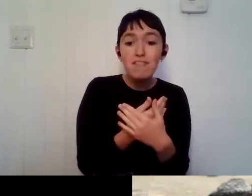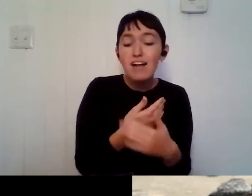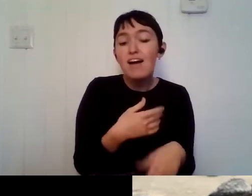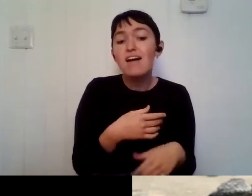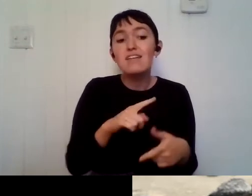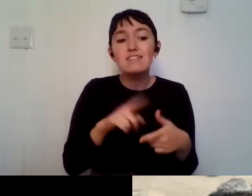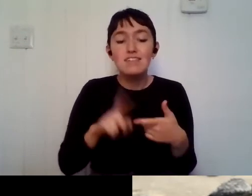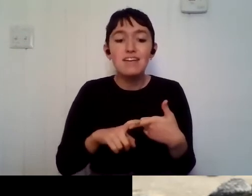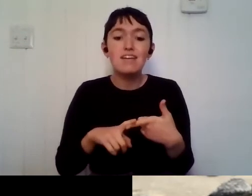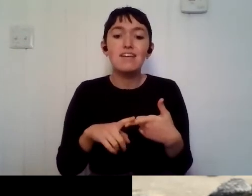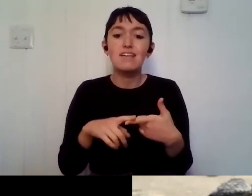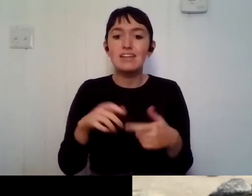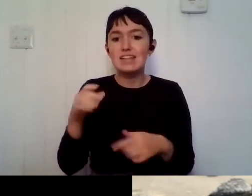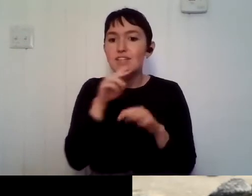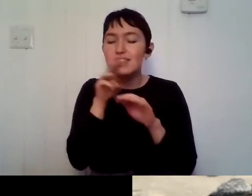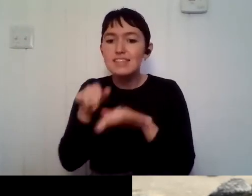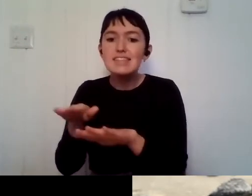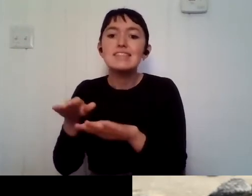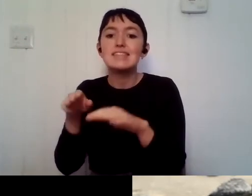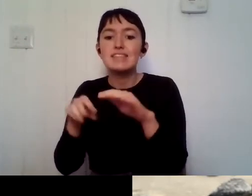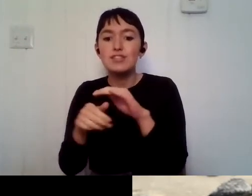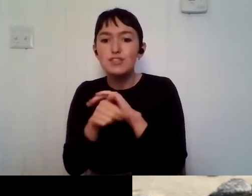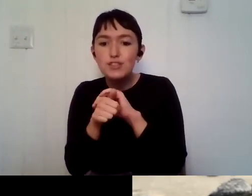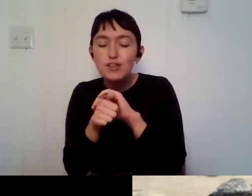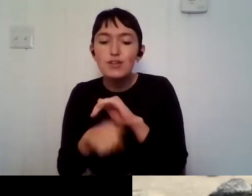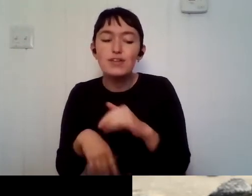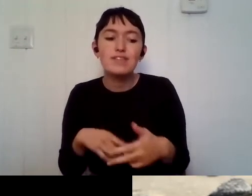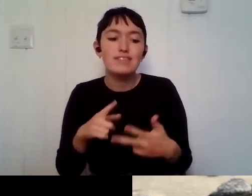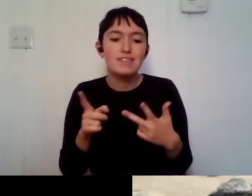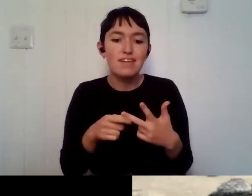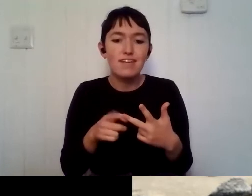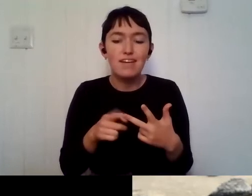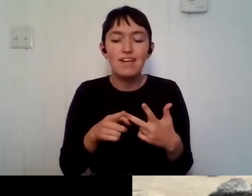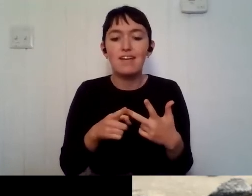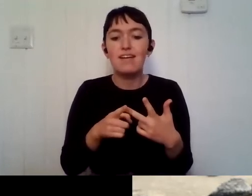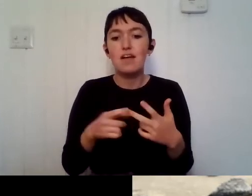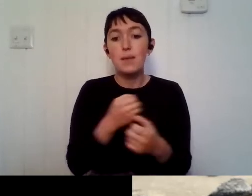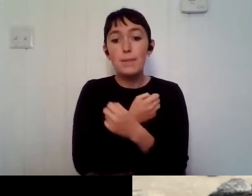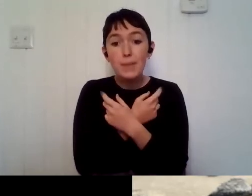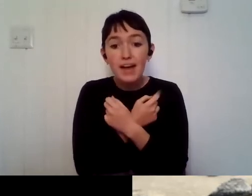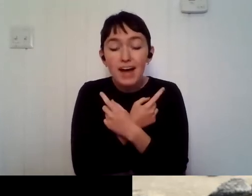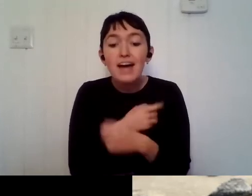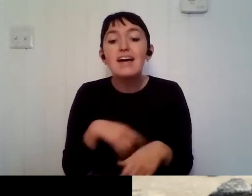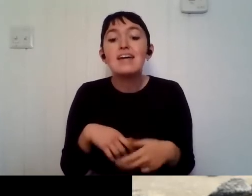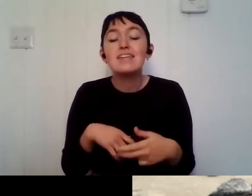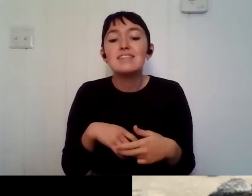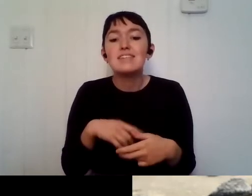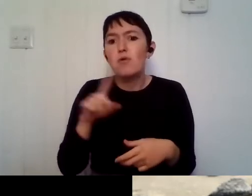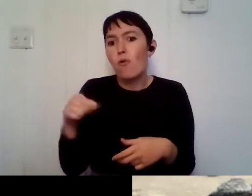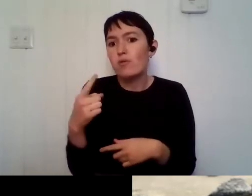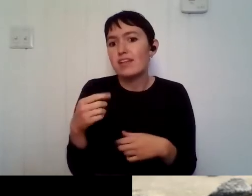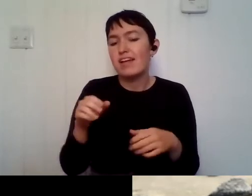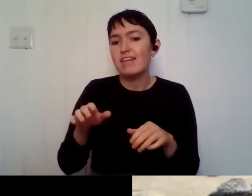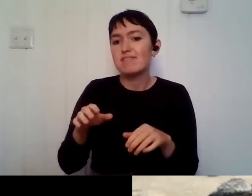large as sea turtles. And, um, sometimes I get to see unique animals like bats that are the only flying mammals. Um,